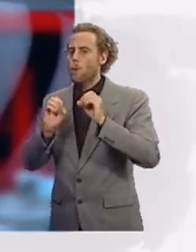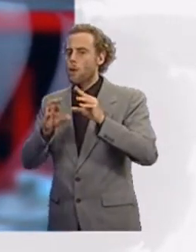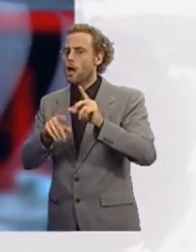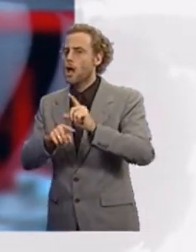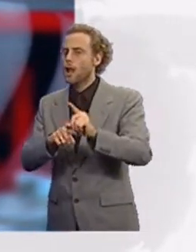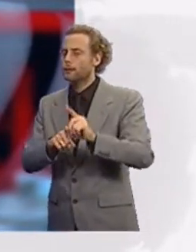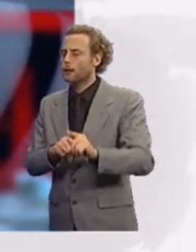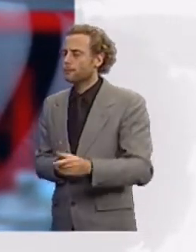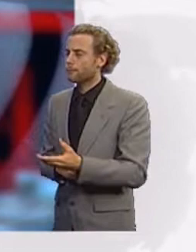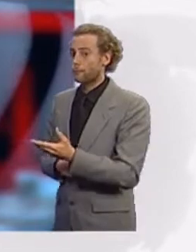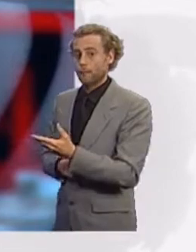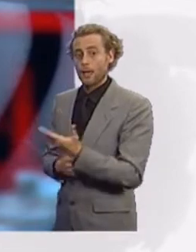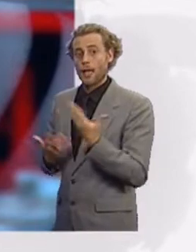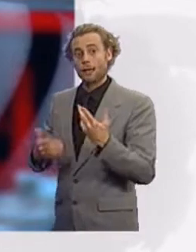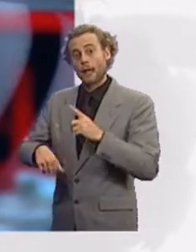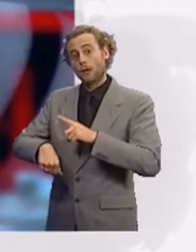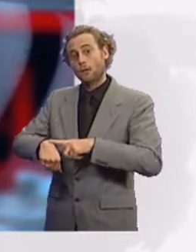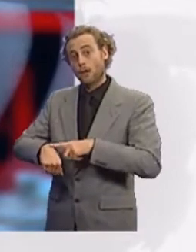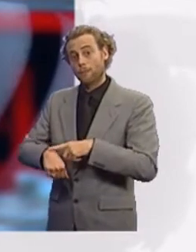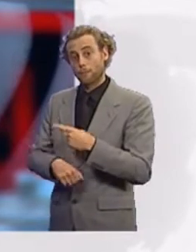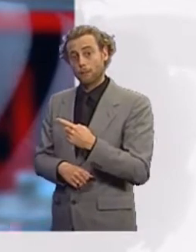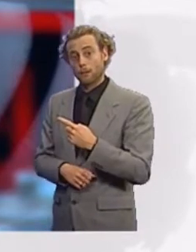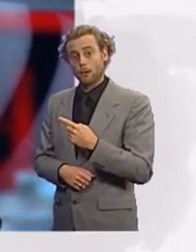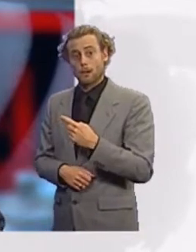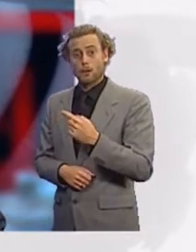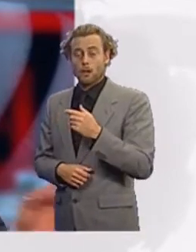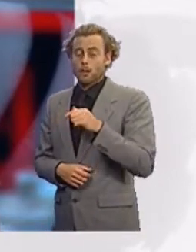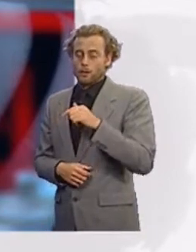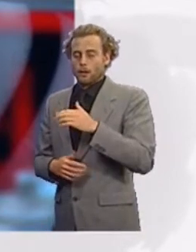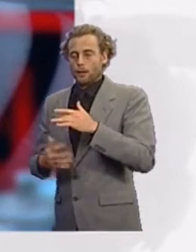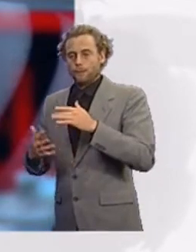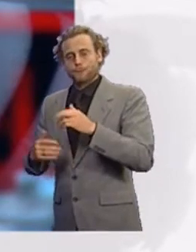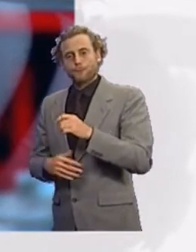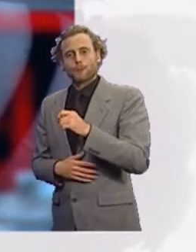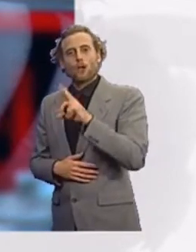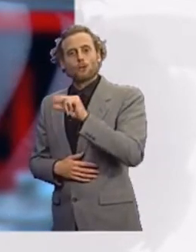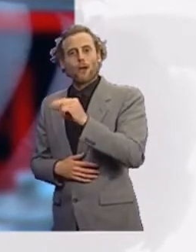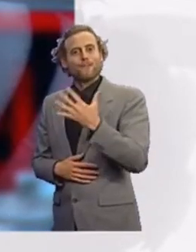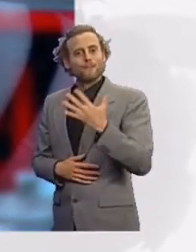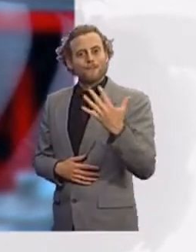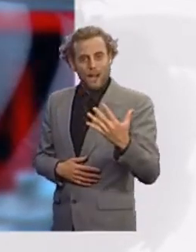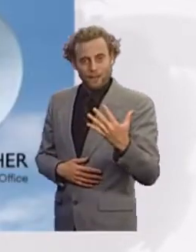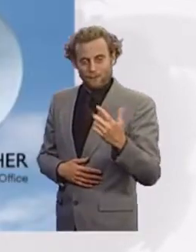up to 5 minutes to 1. Sophie's here with 1 o'clock news next. That's after weather, Matt Taylor.